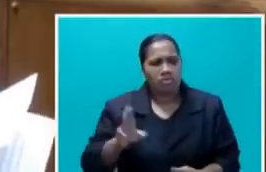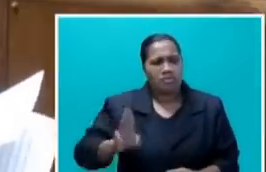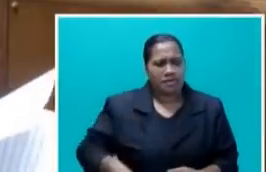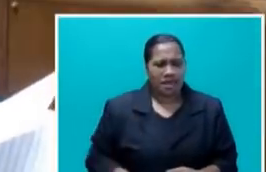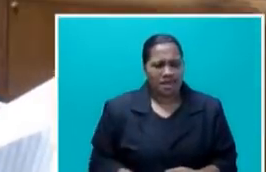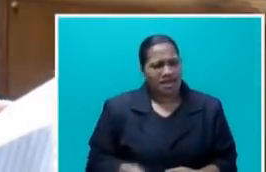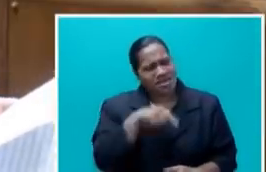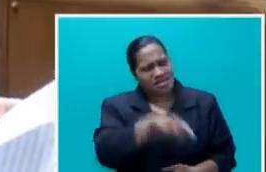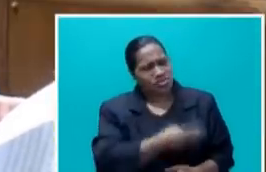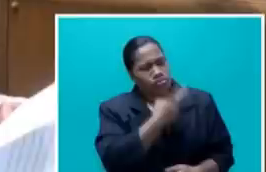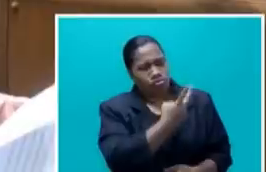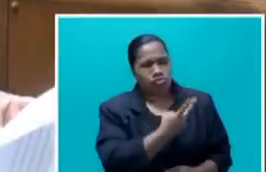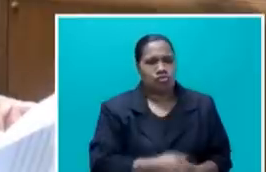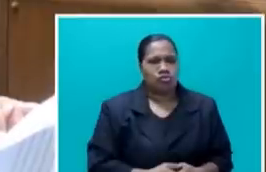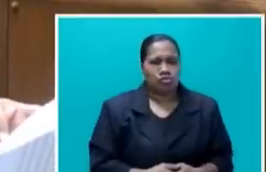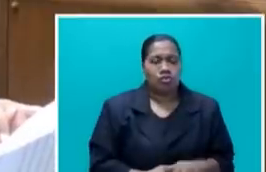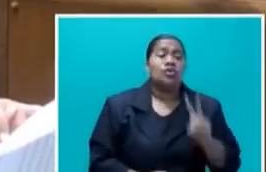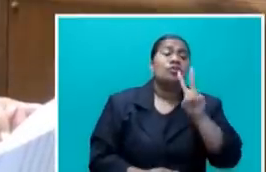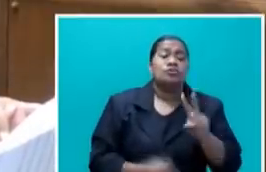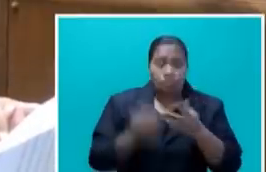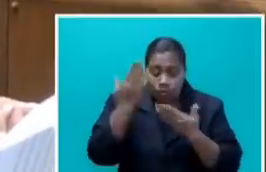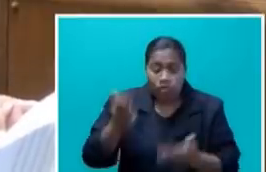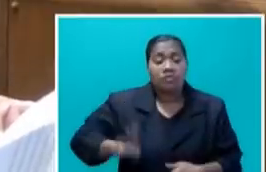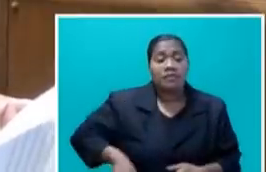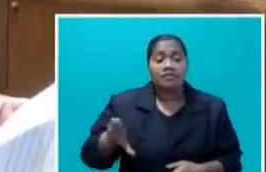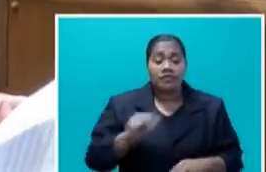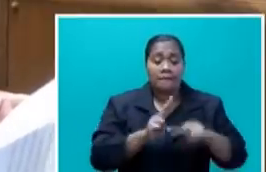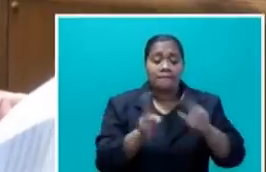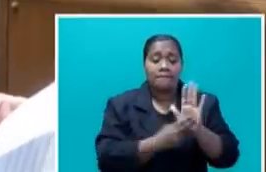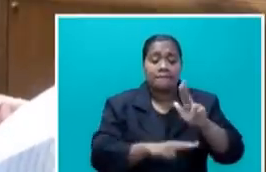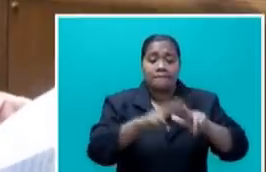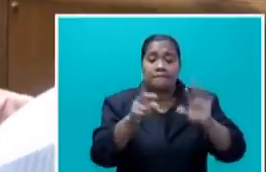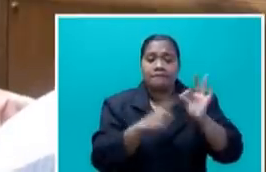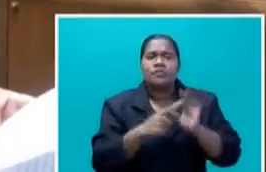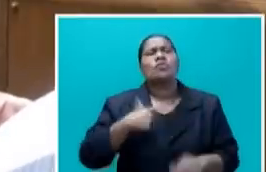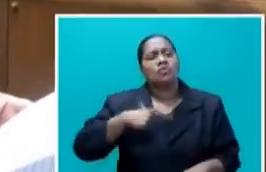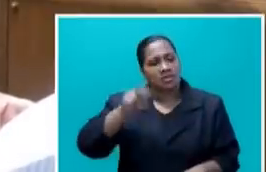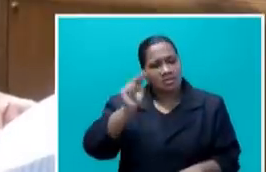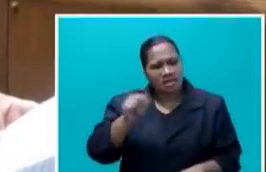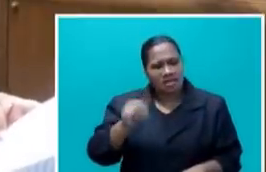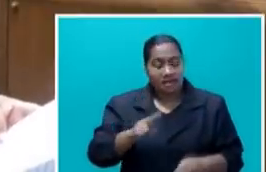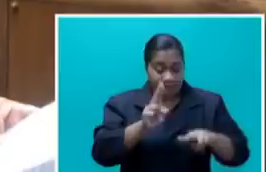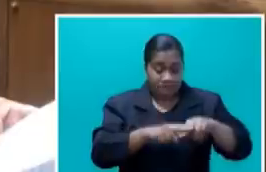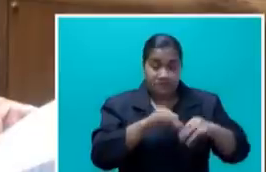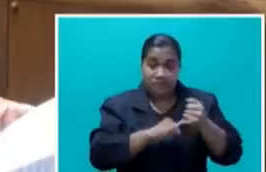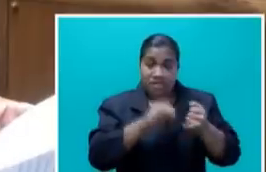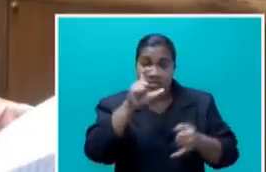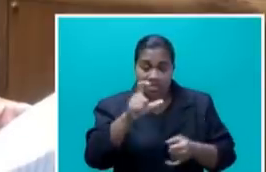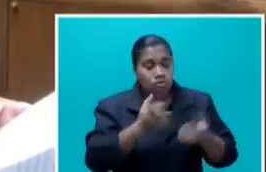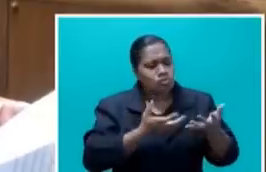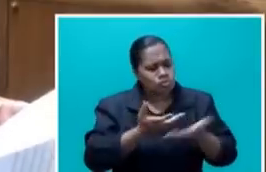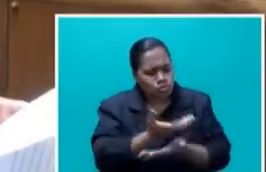Honorable Members from the National Federation Party, why would there be a need for FSC to discuss the